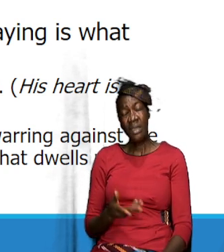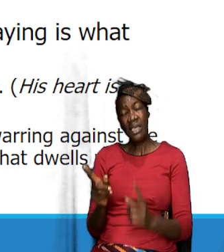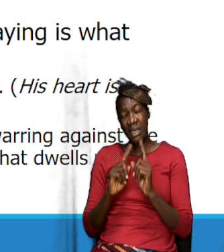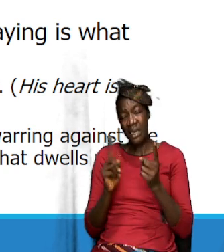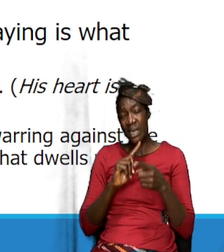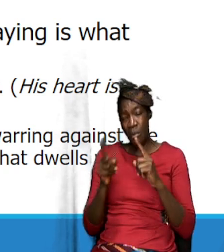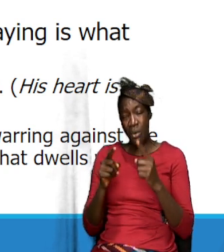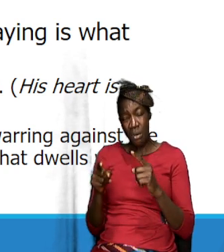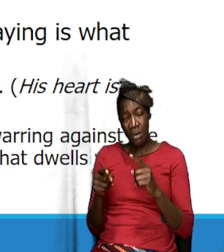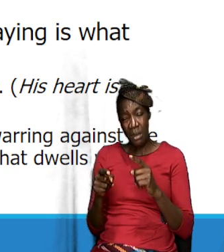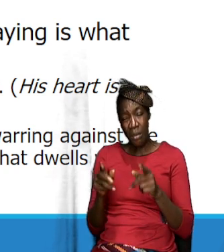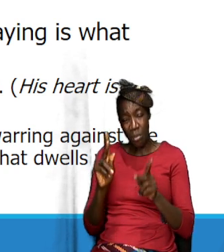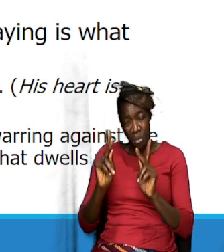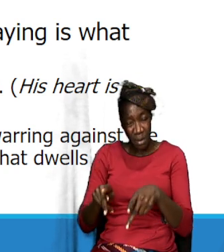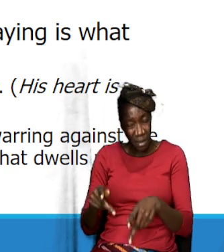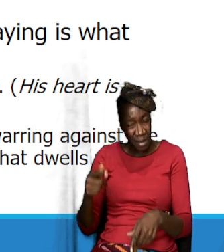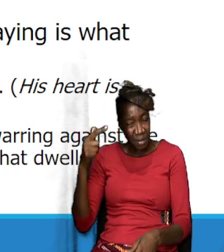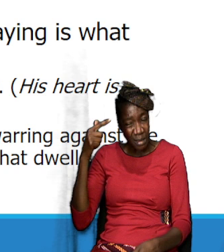whose mindset